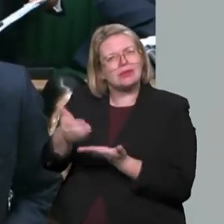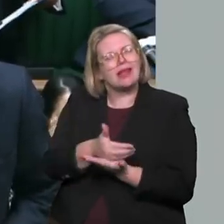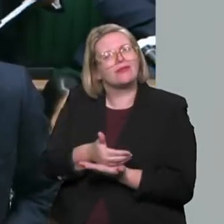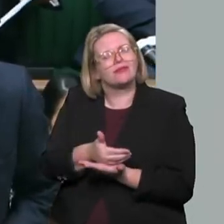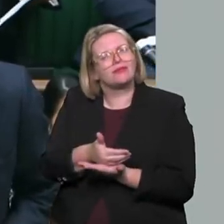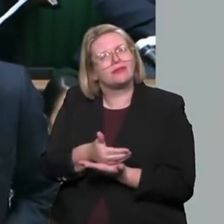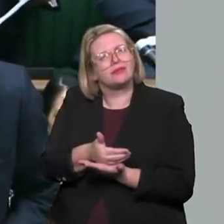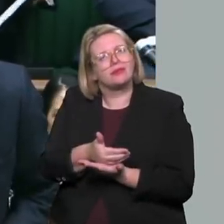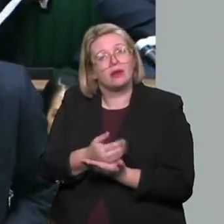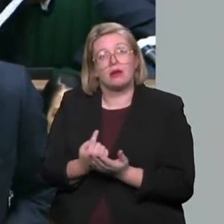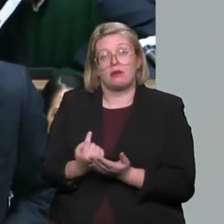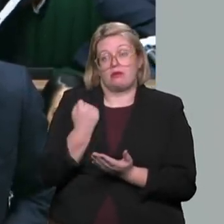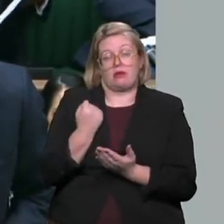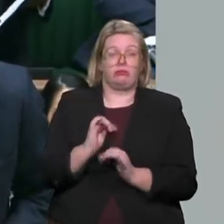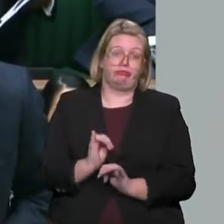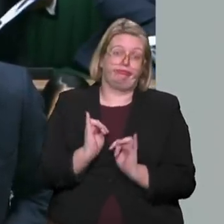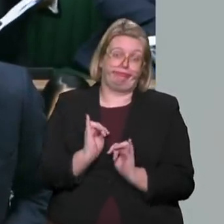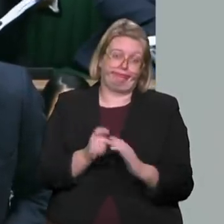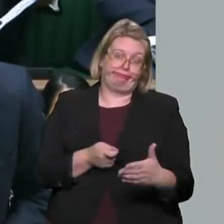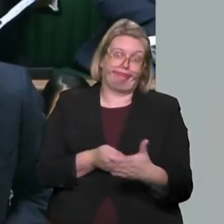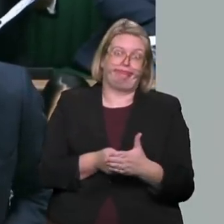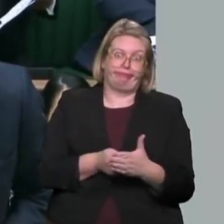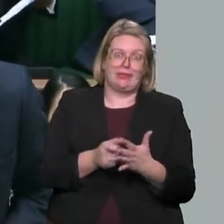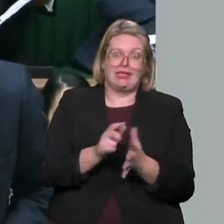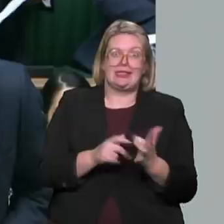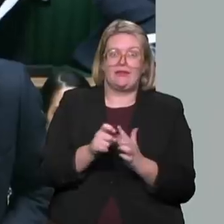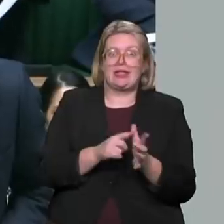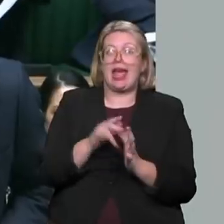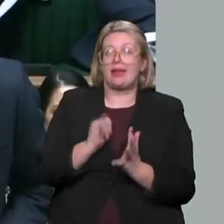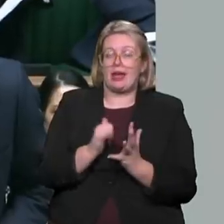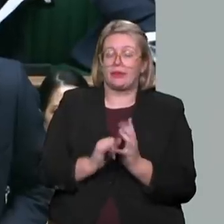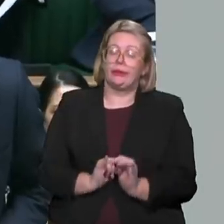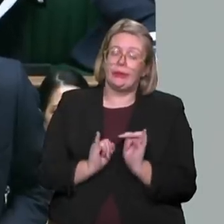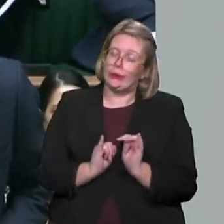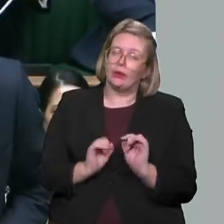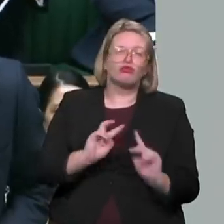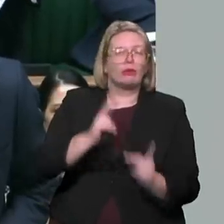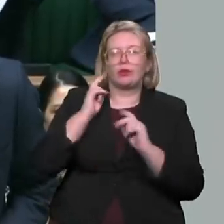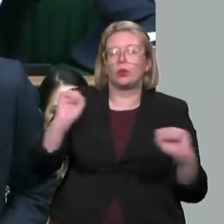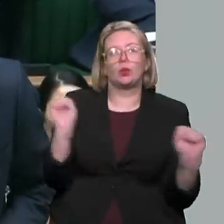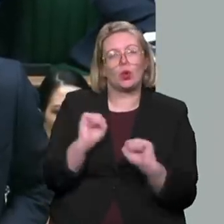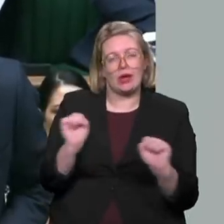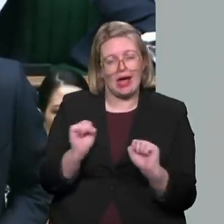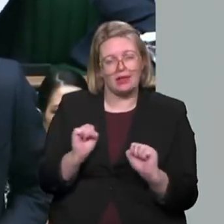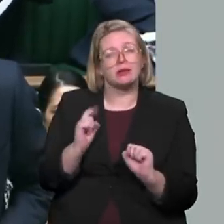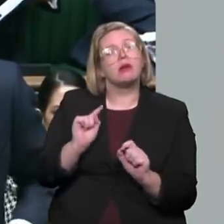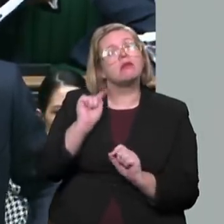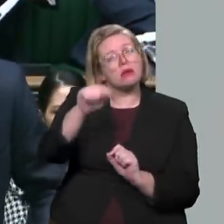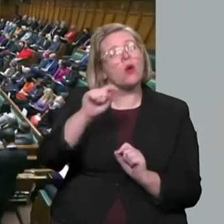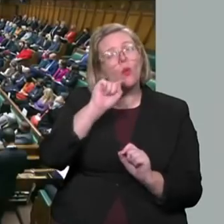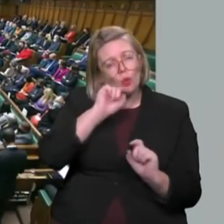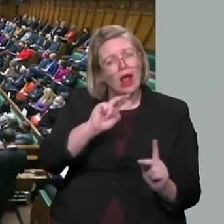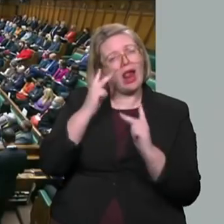particular conclusions from the appalling killing of our colleague, but we will draw all relevant conclusions from that